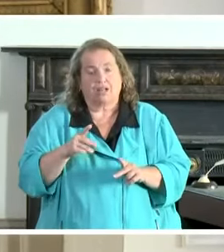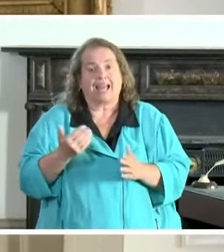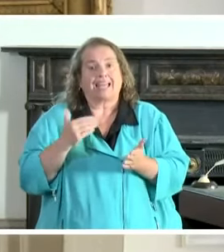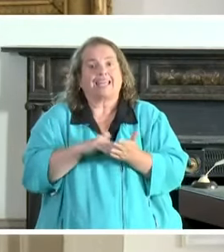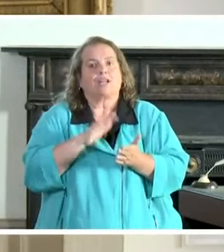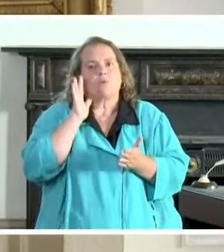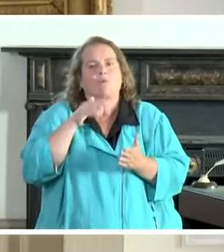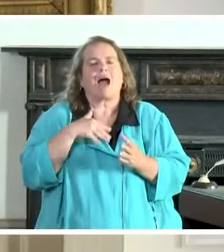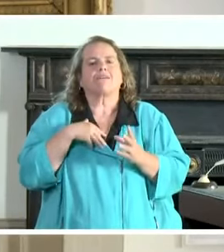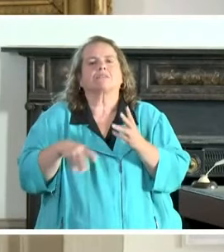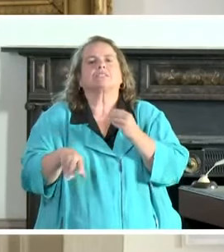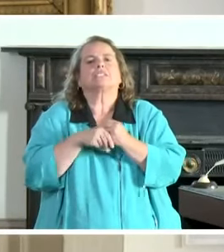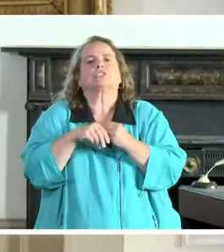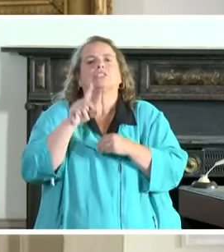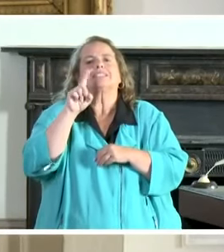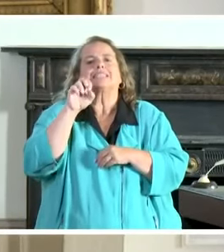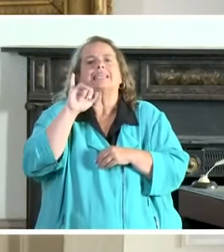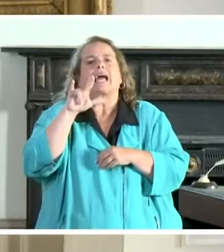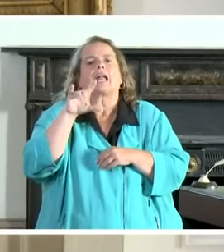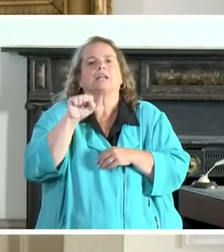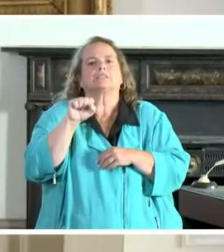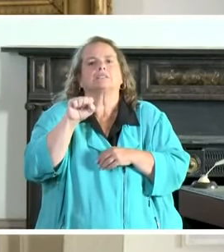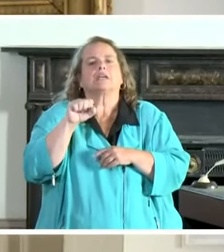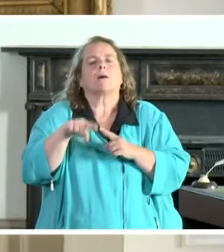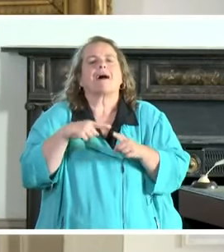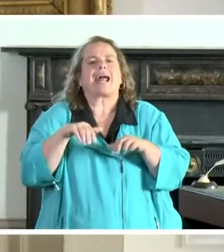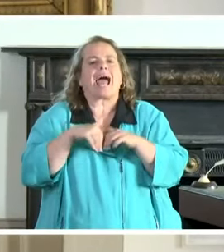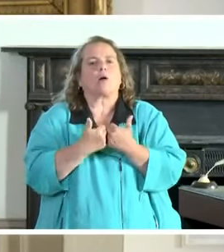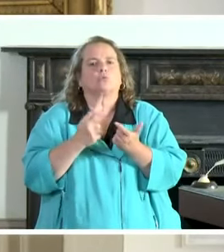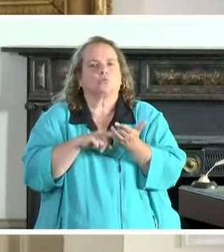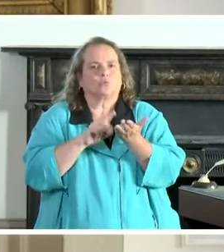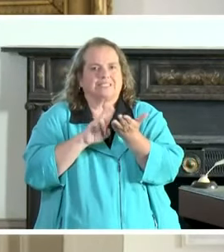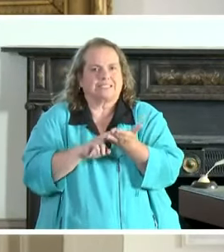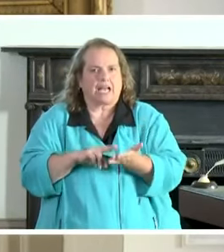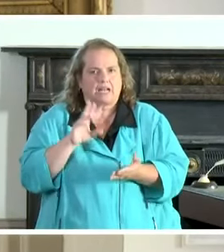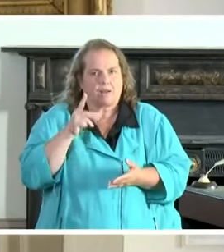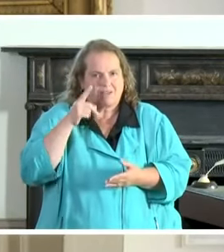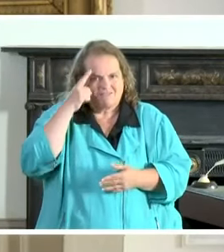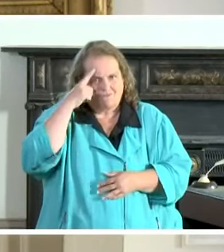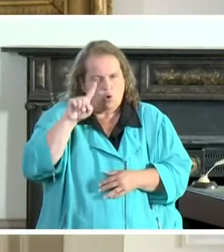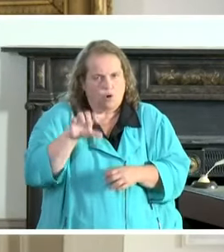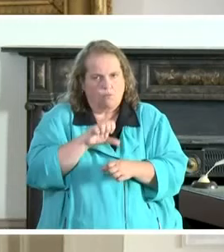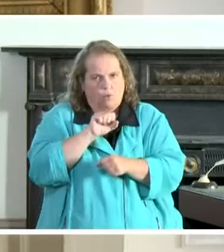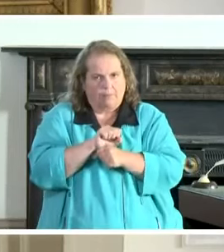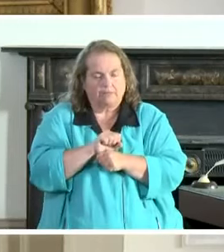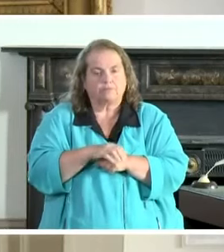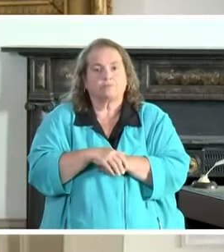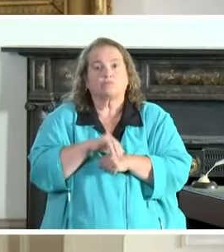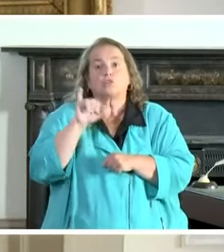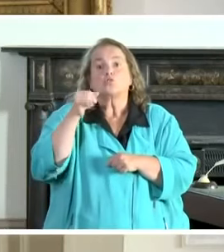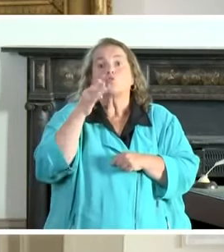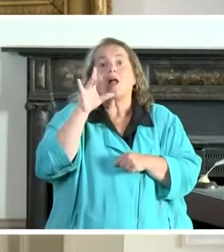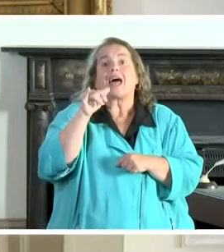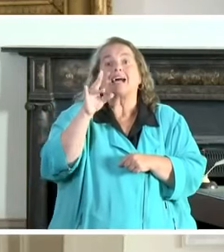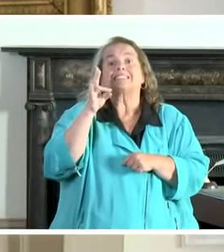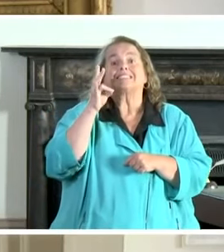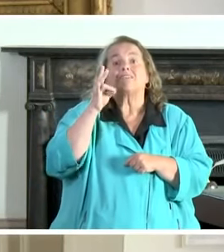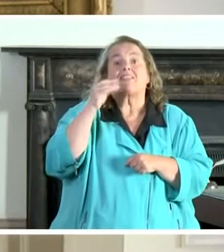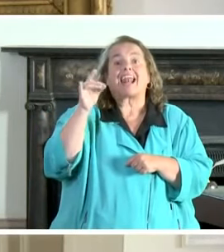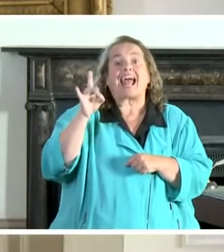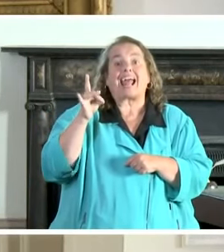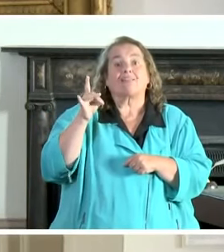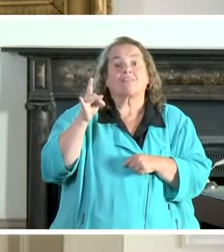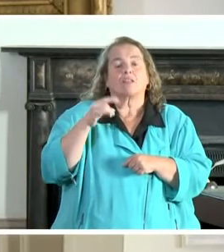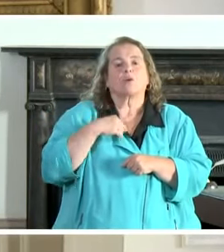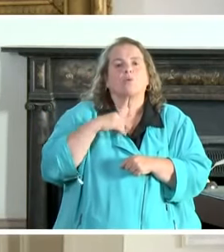additional details about how to sign up for an appointment. July 7th and the 8th,